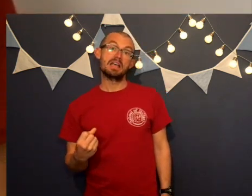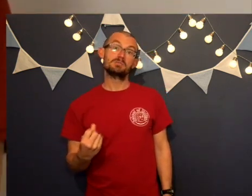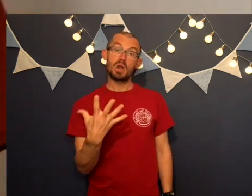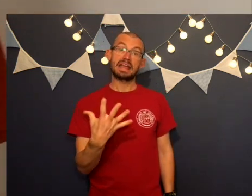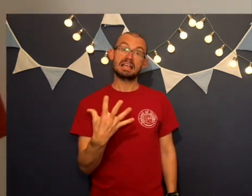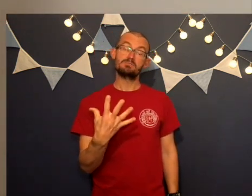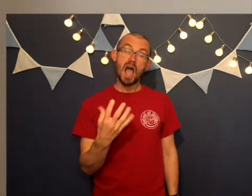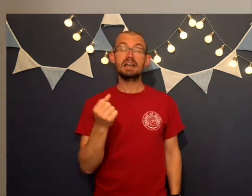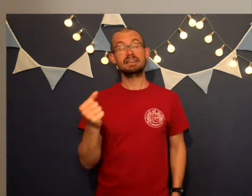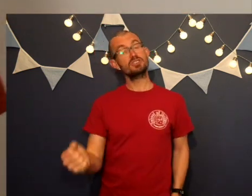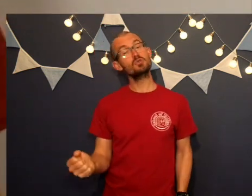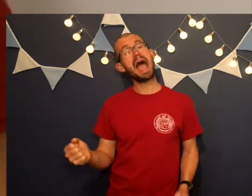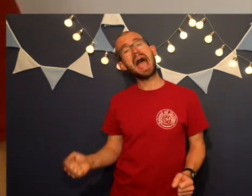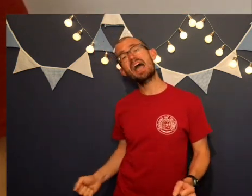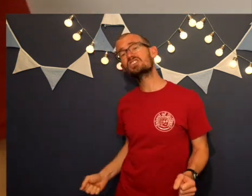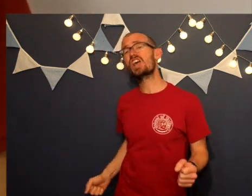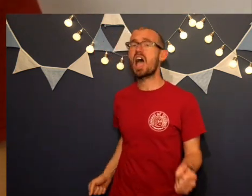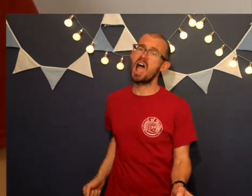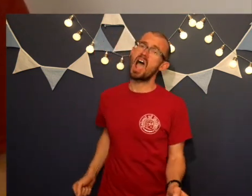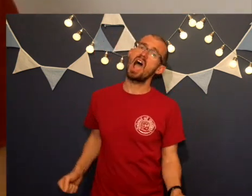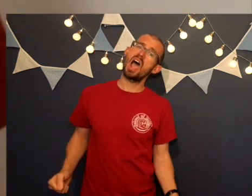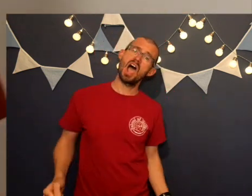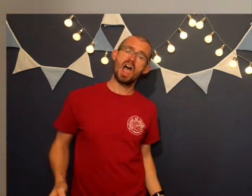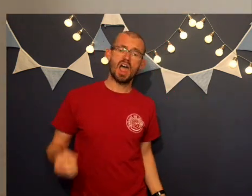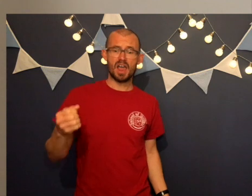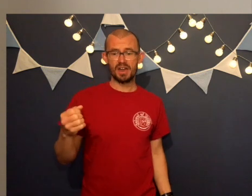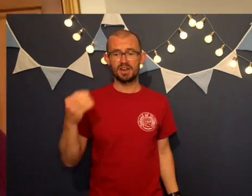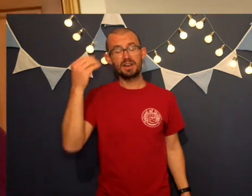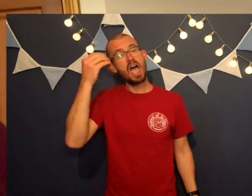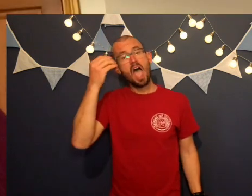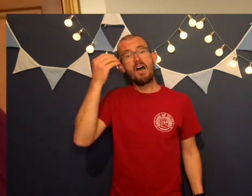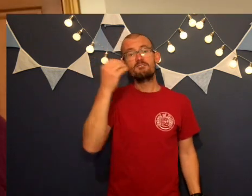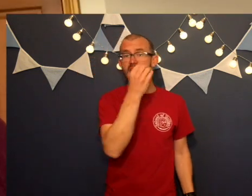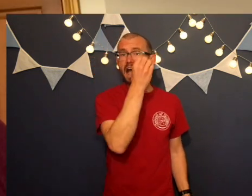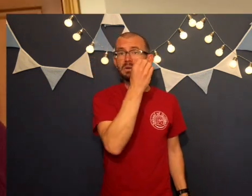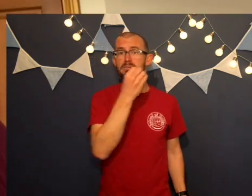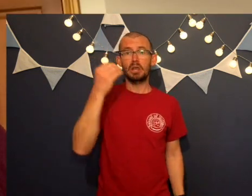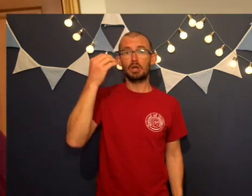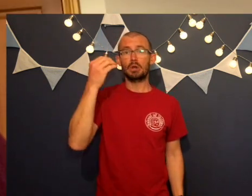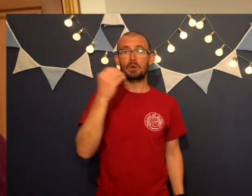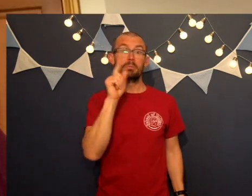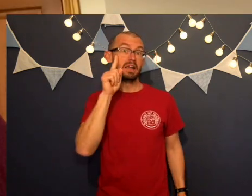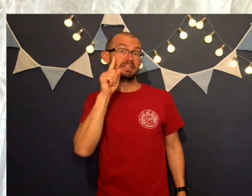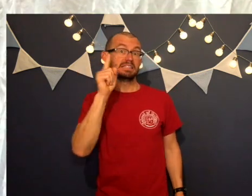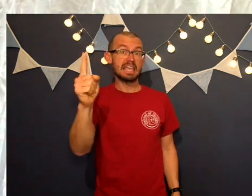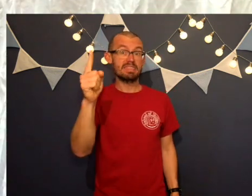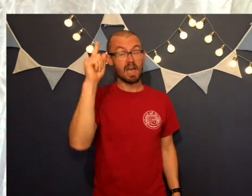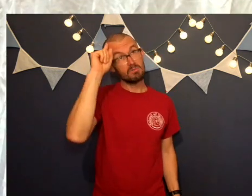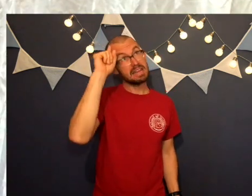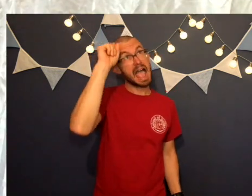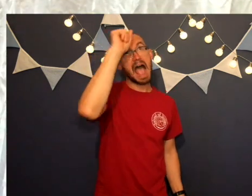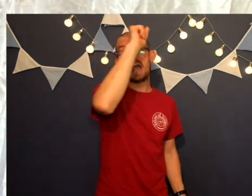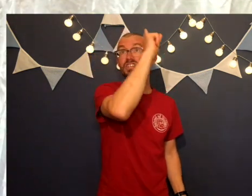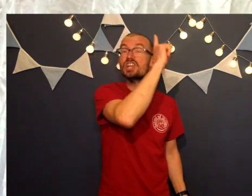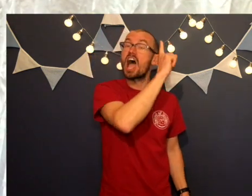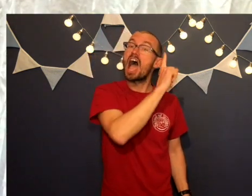Spring has sprung into action, flowers bloom, see